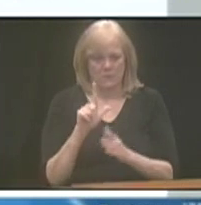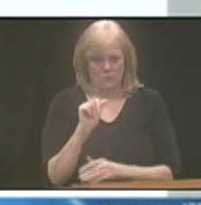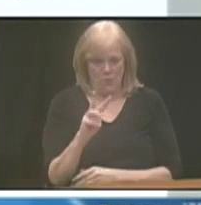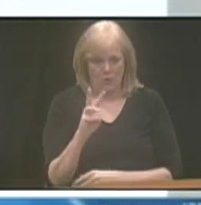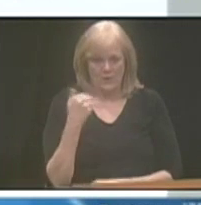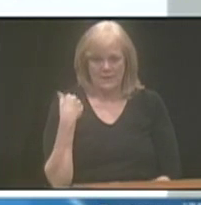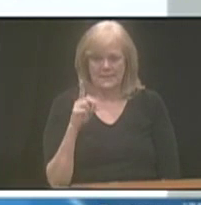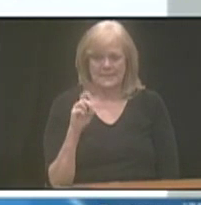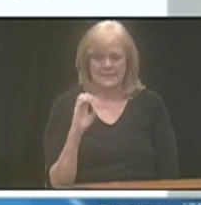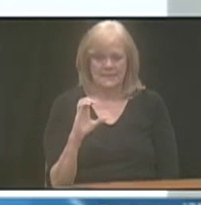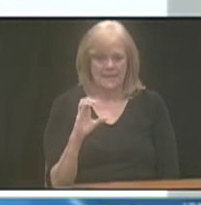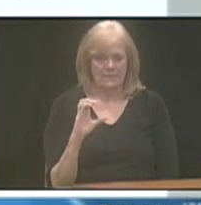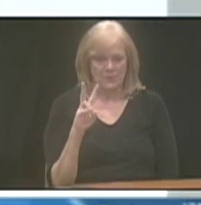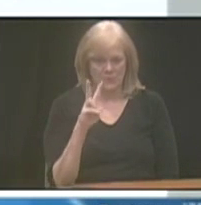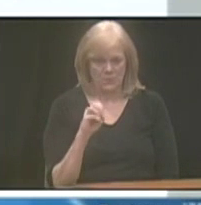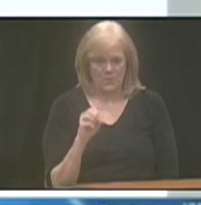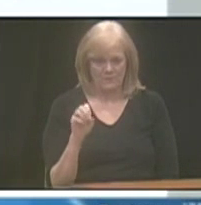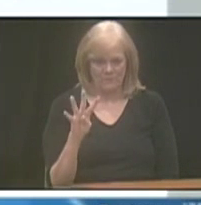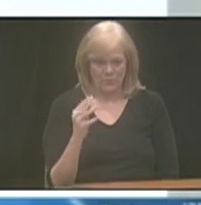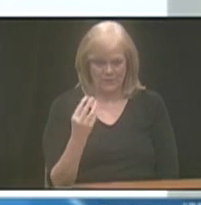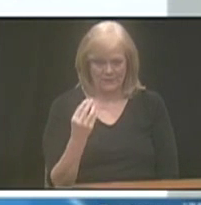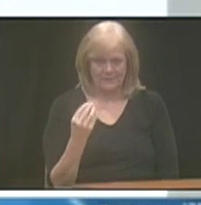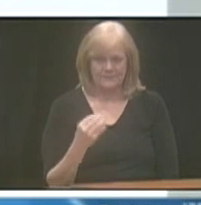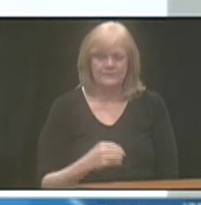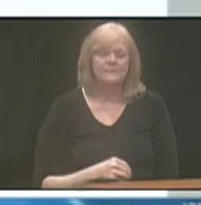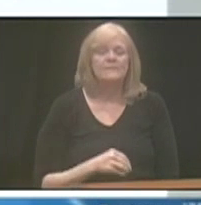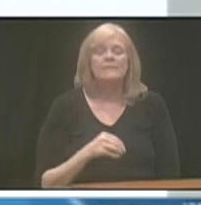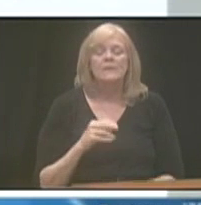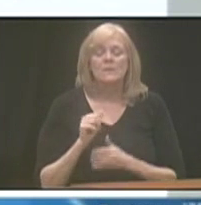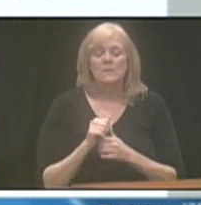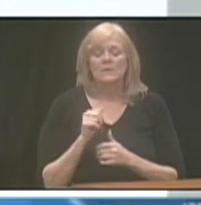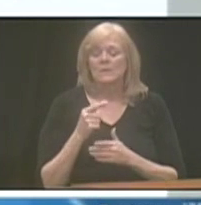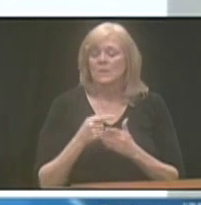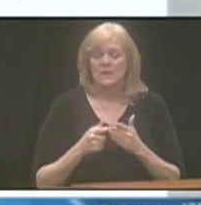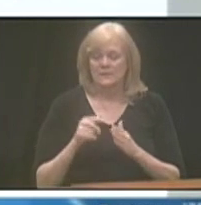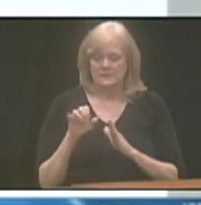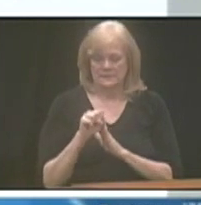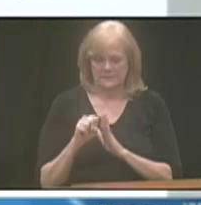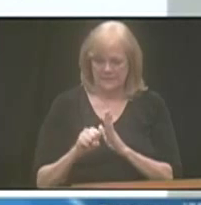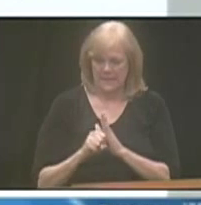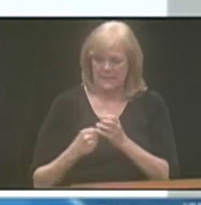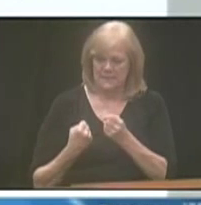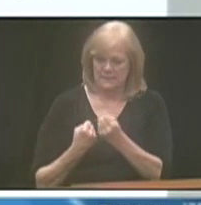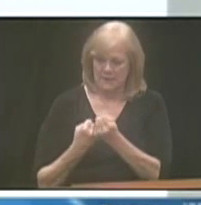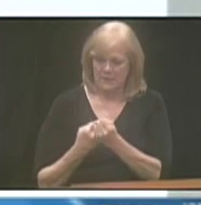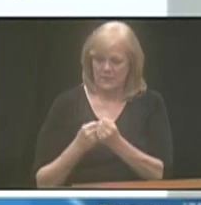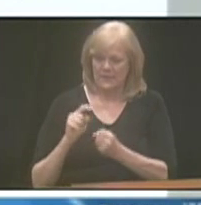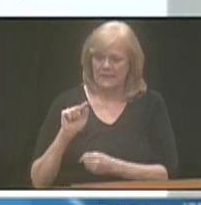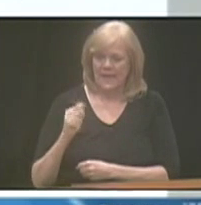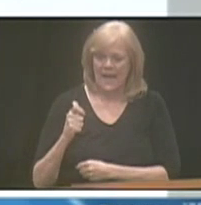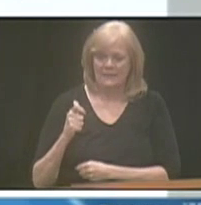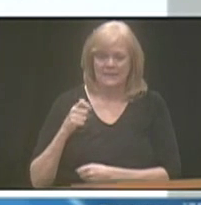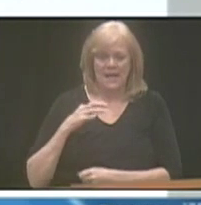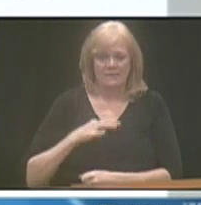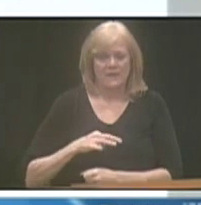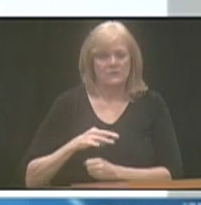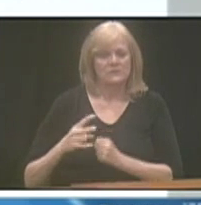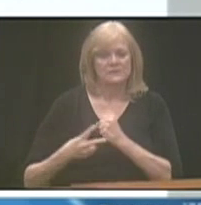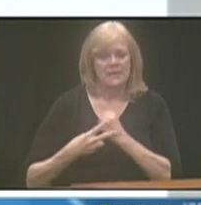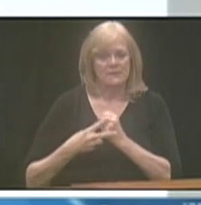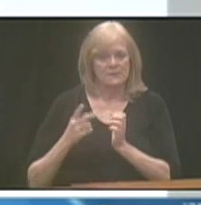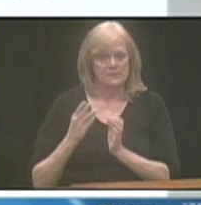December of 2014. And what that allowed is state-sponsored tax-advantaged savings programs